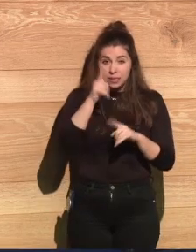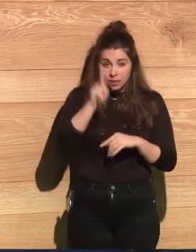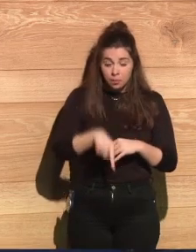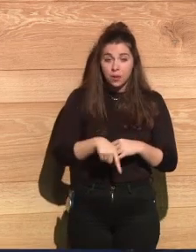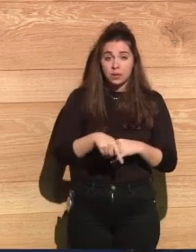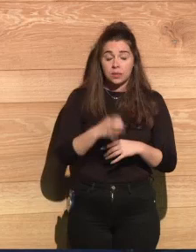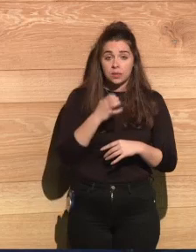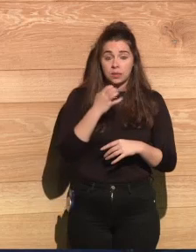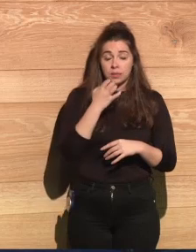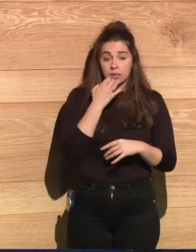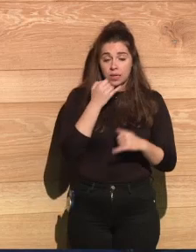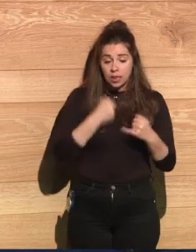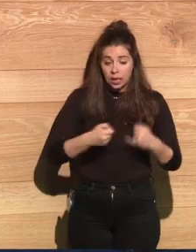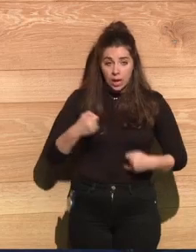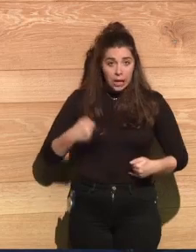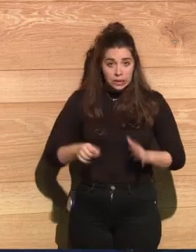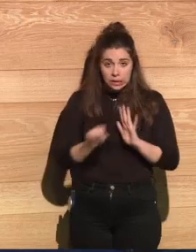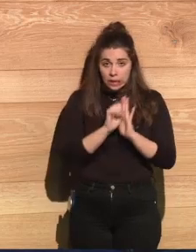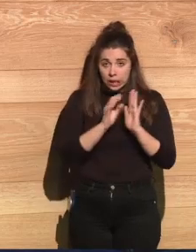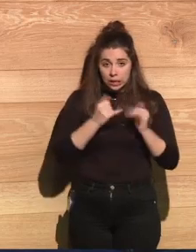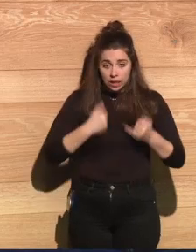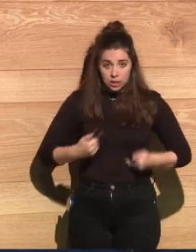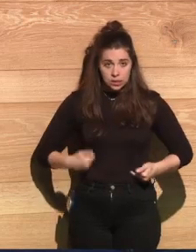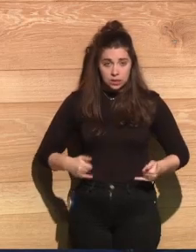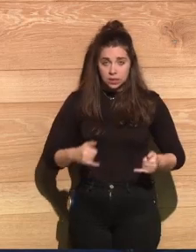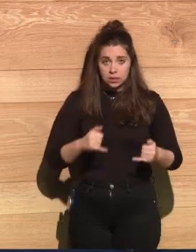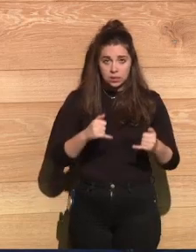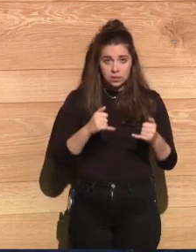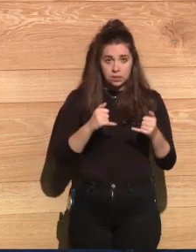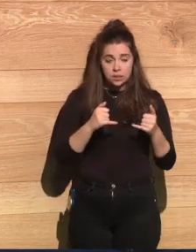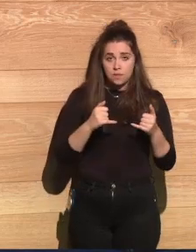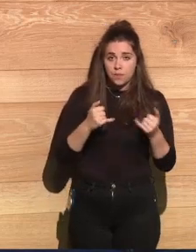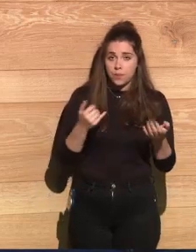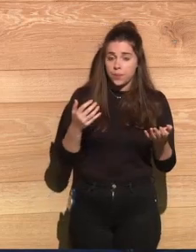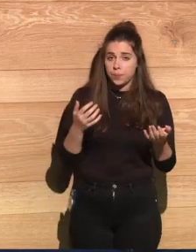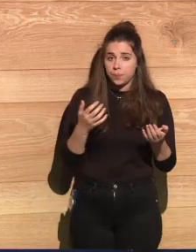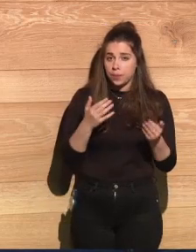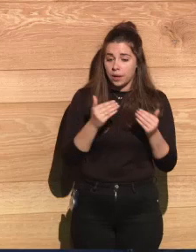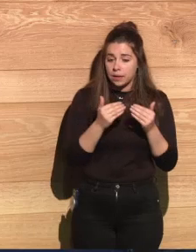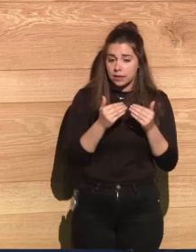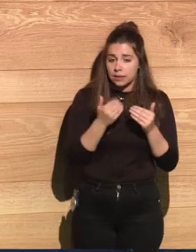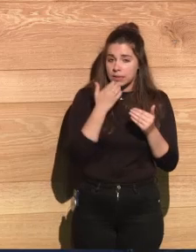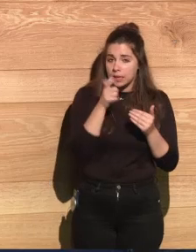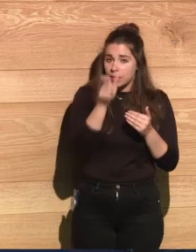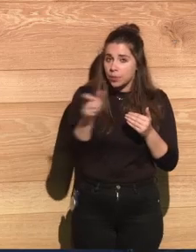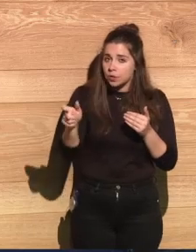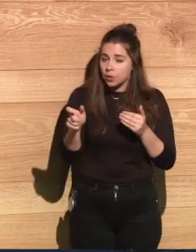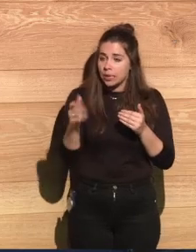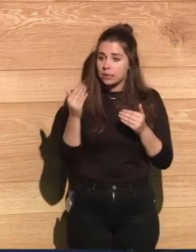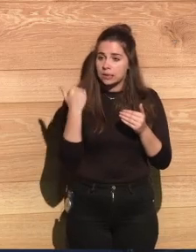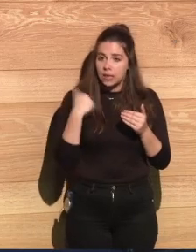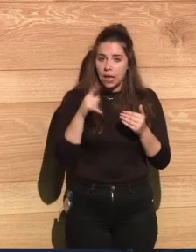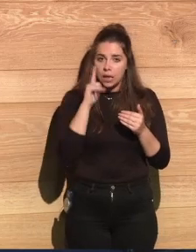when people find out you were in the city at that time,